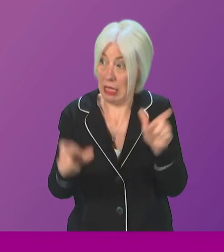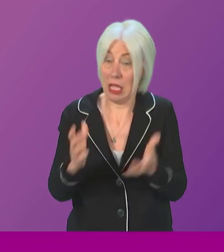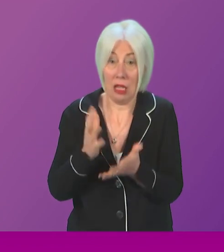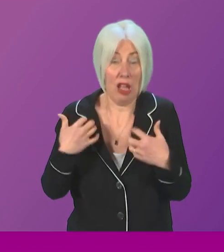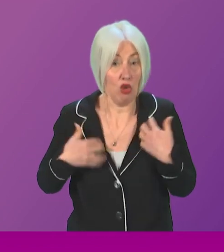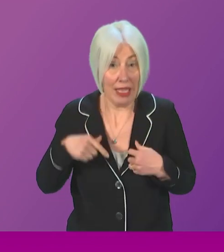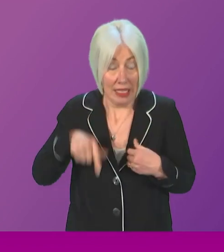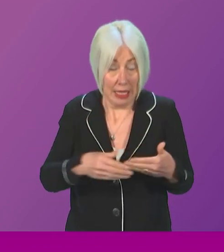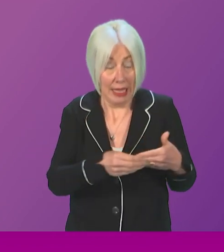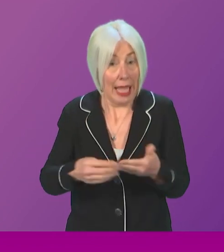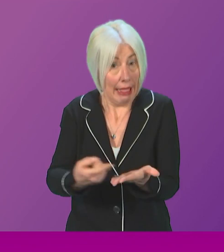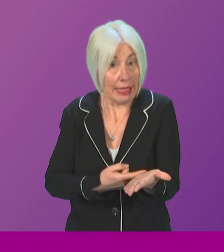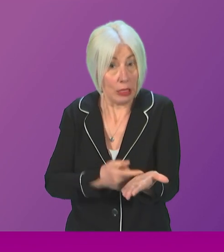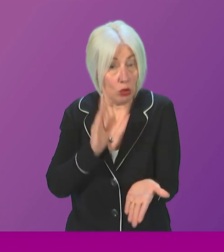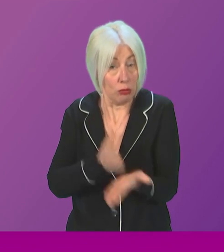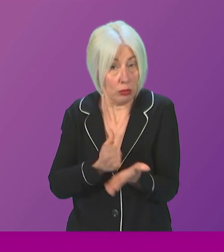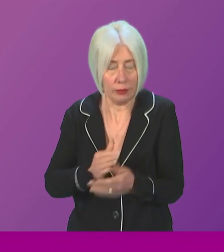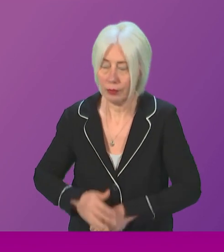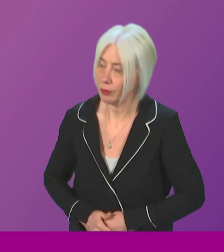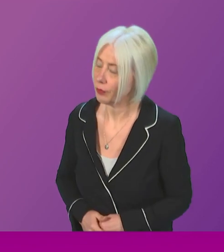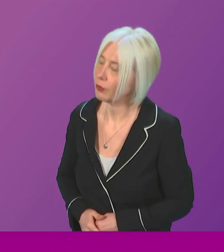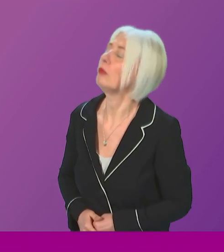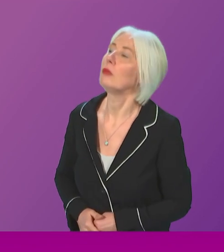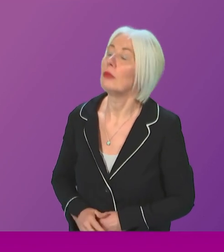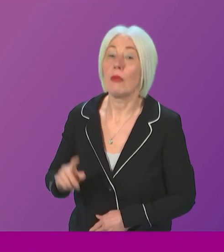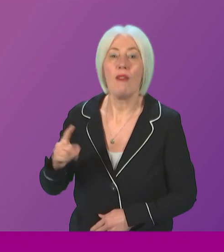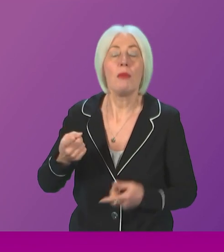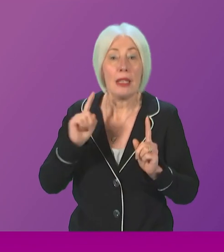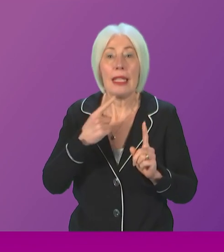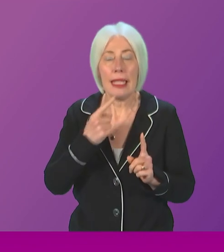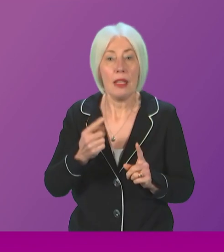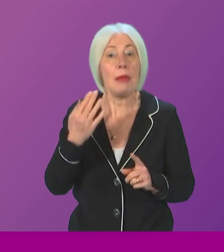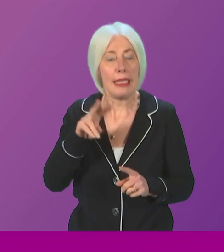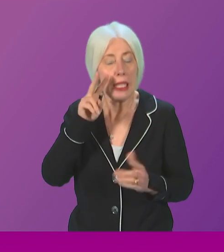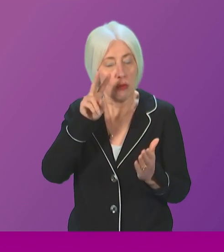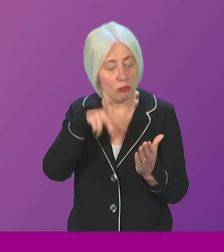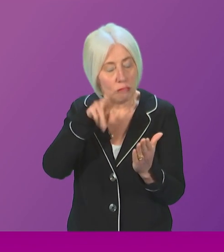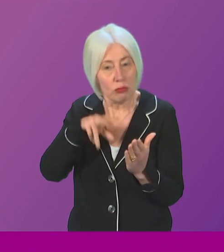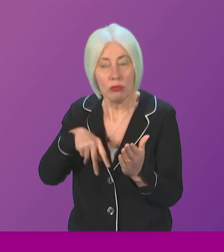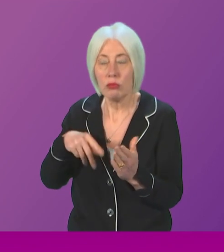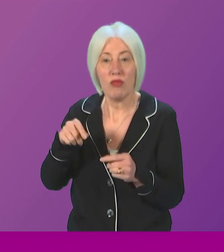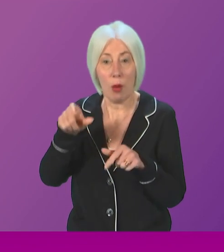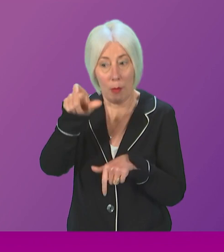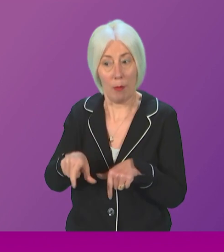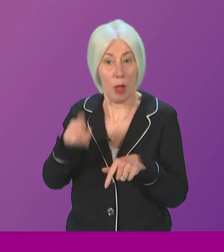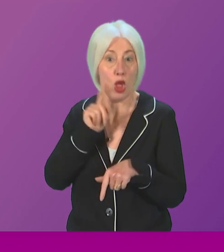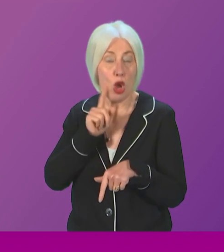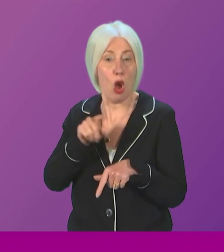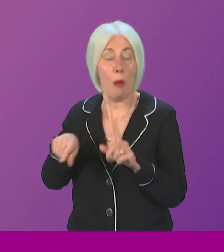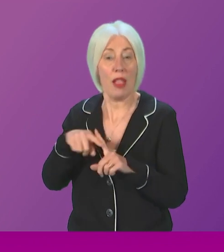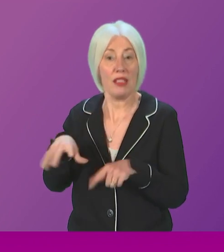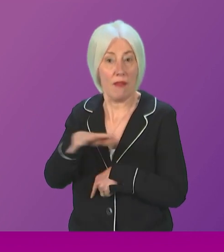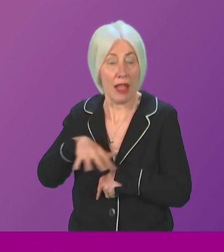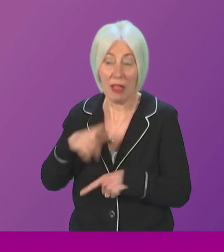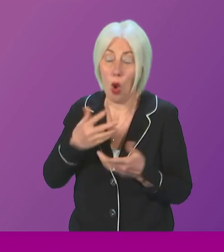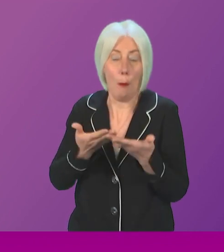sentencing guideline. Douglas Ross. The First Minister mentioned that he had seen the comments from the victim and her family. And this is all in the public domain and